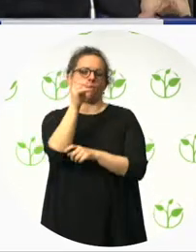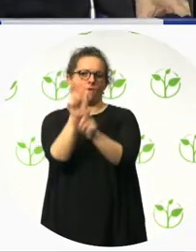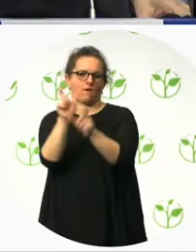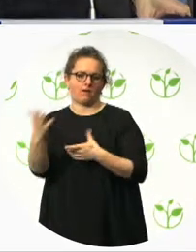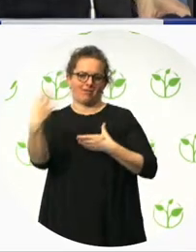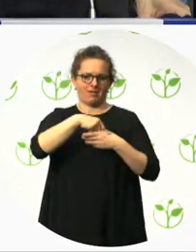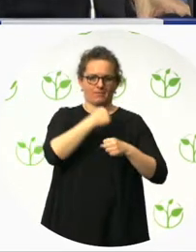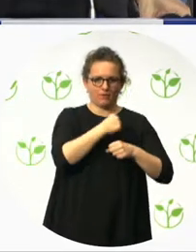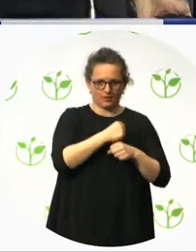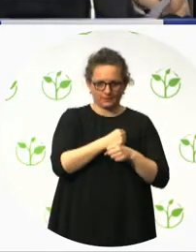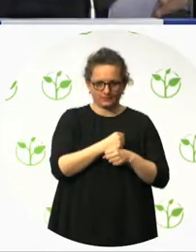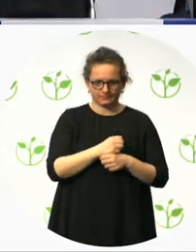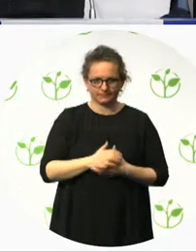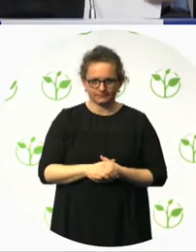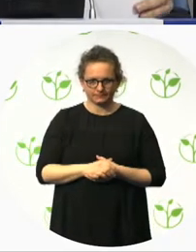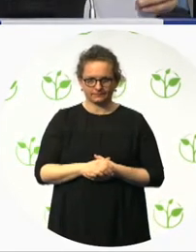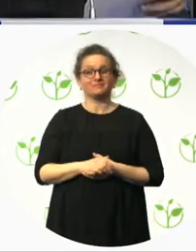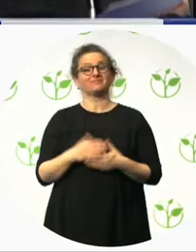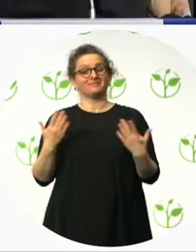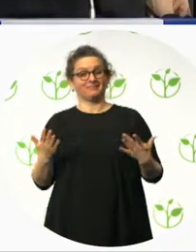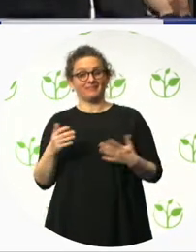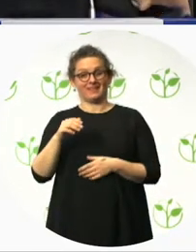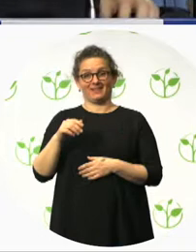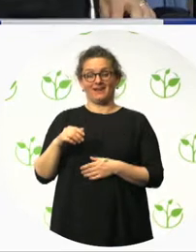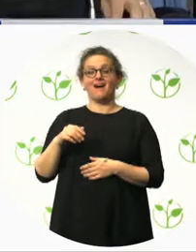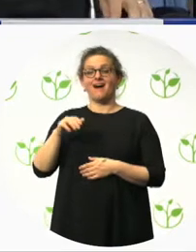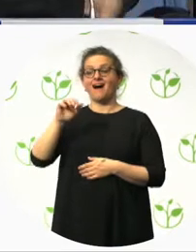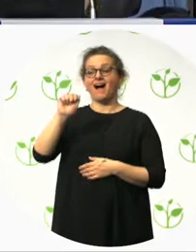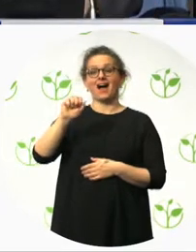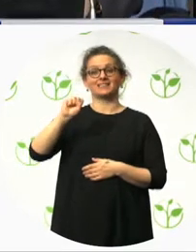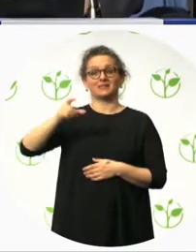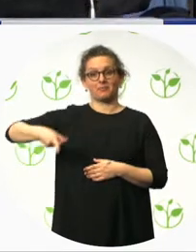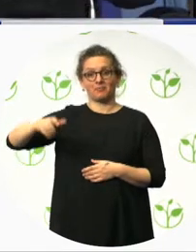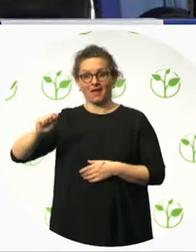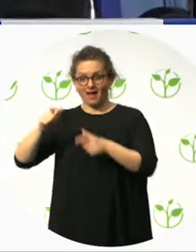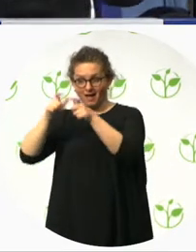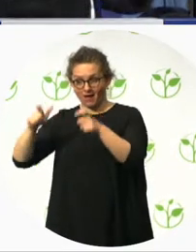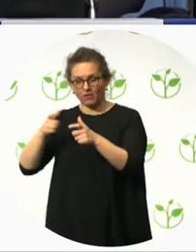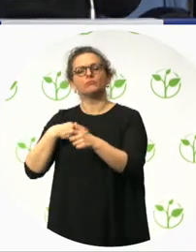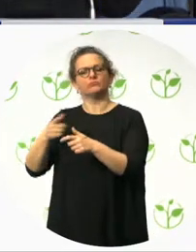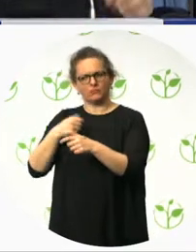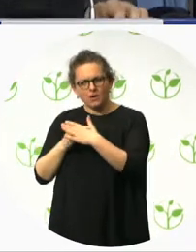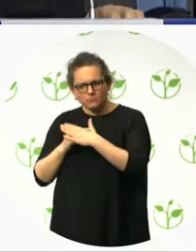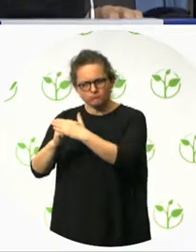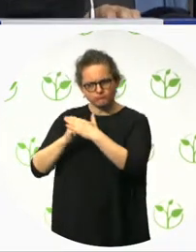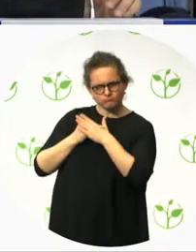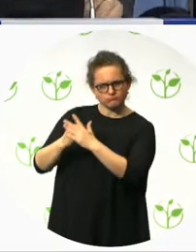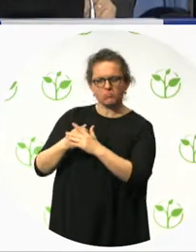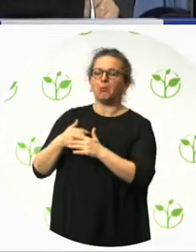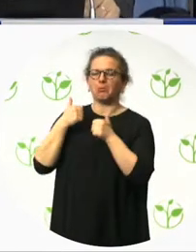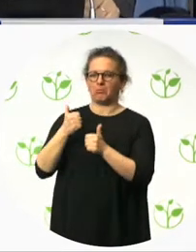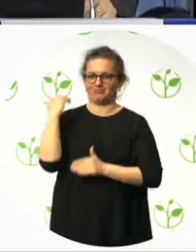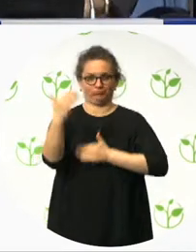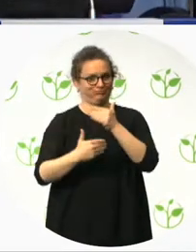2018, accessibility. The shop has an architecture and furniture and